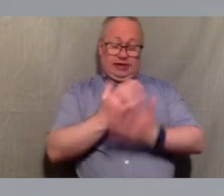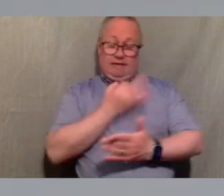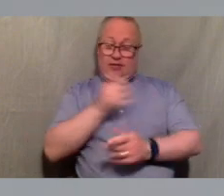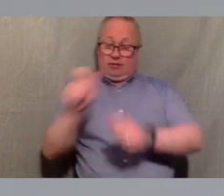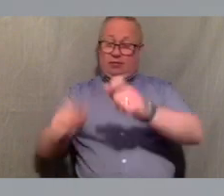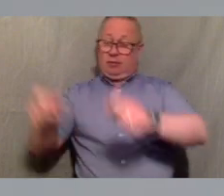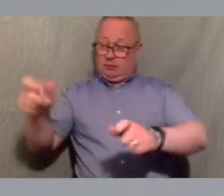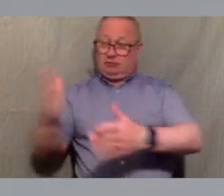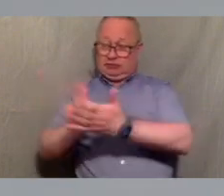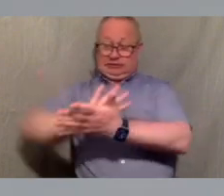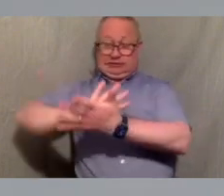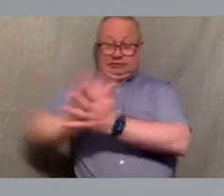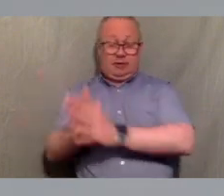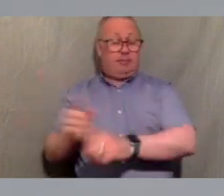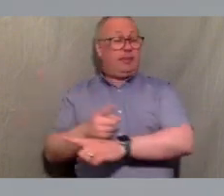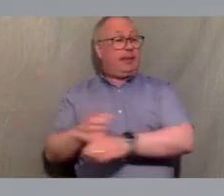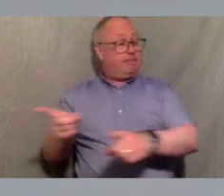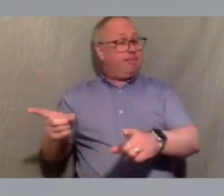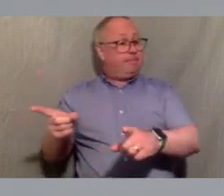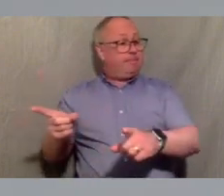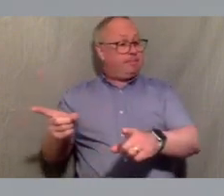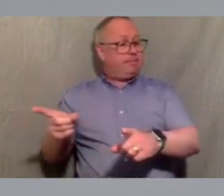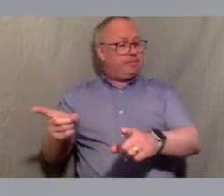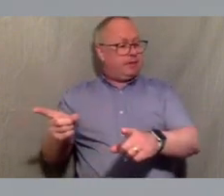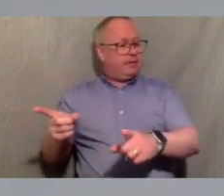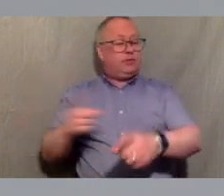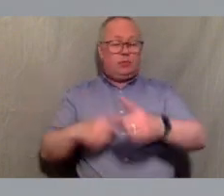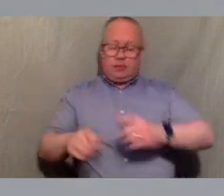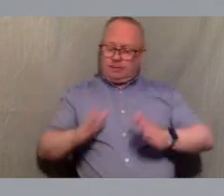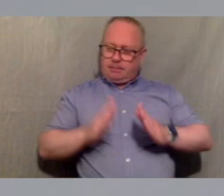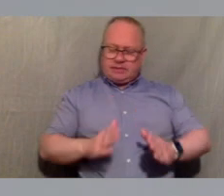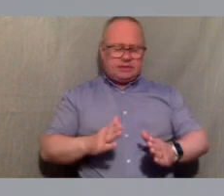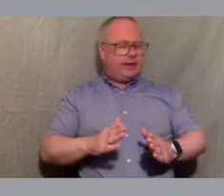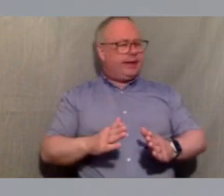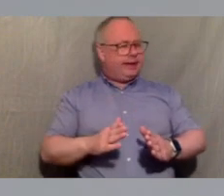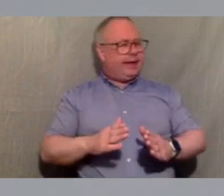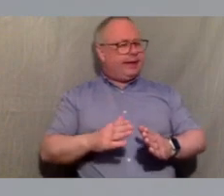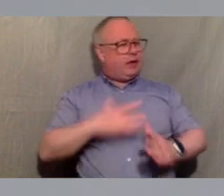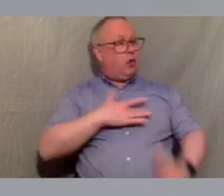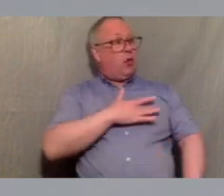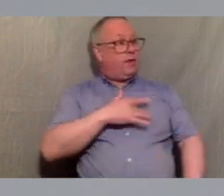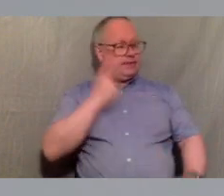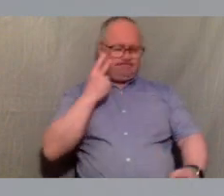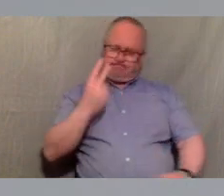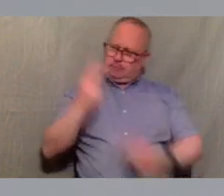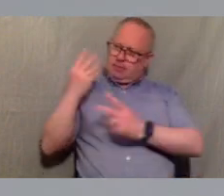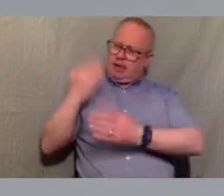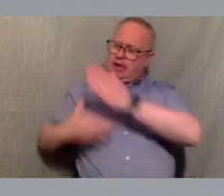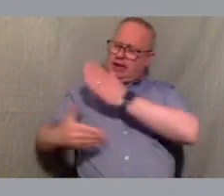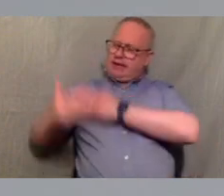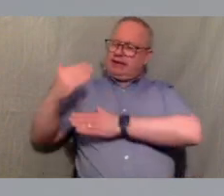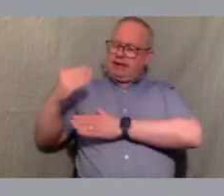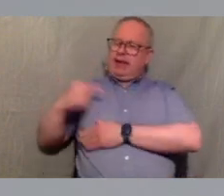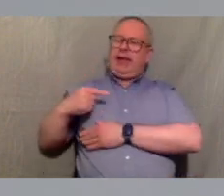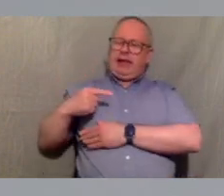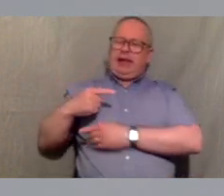and having an honest account of our history and how we've contributed to the current global situation is obviously also